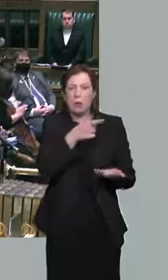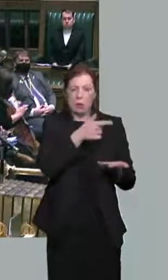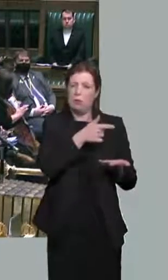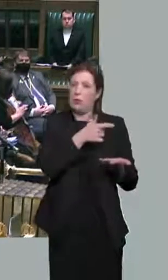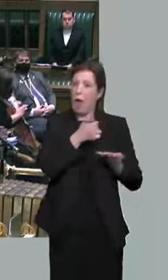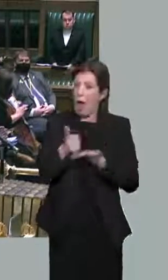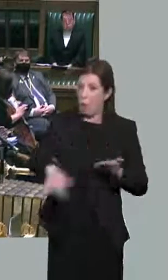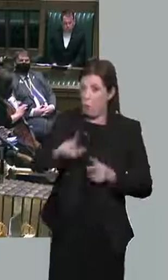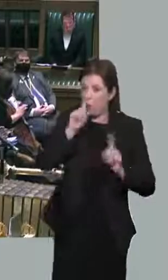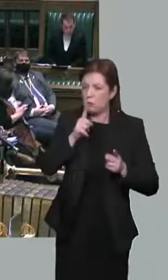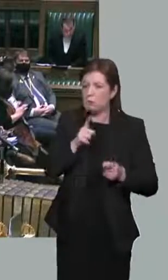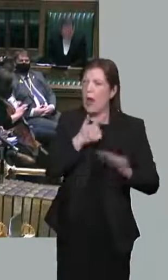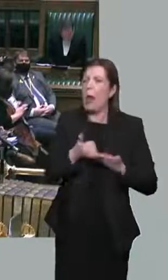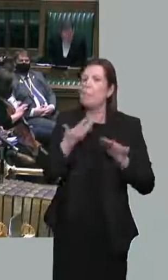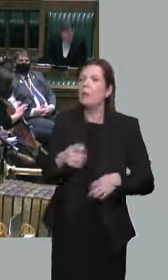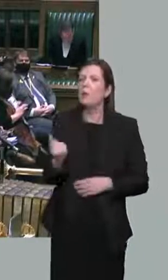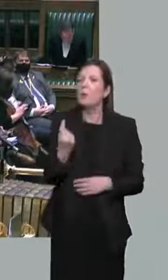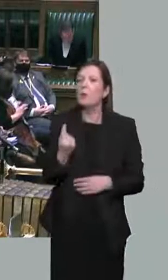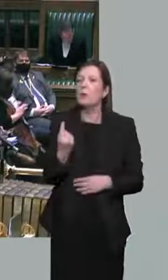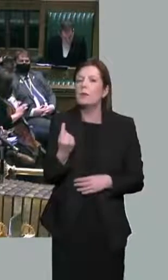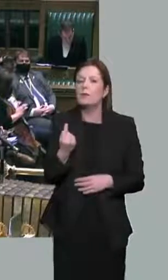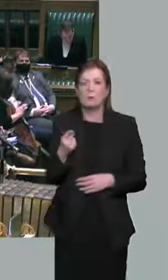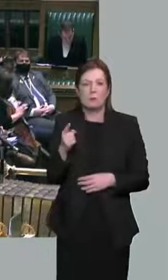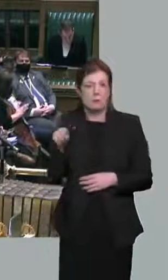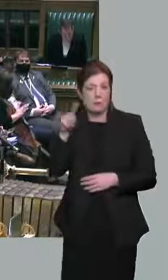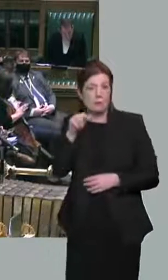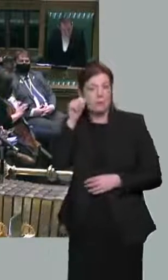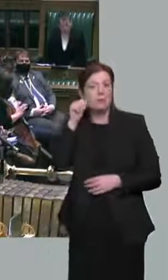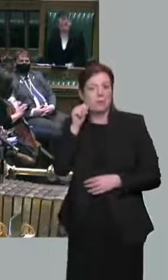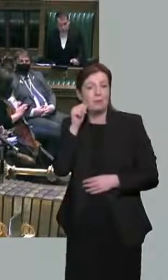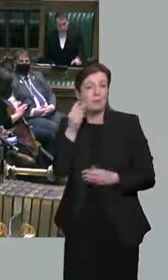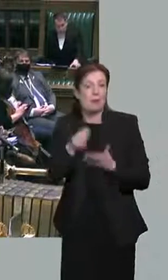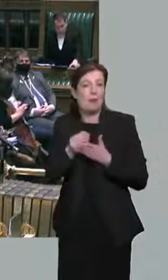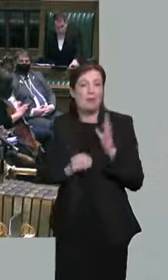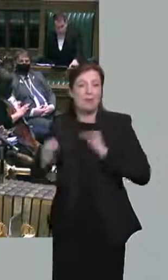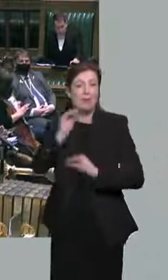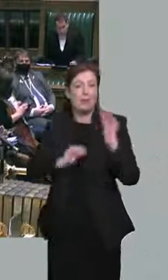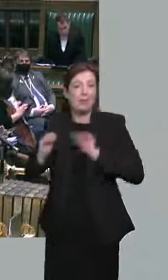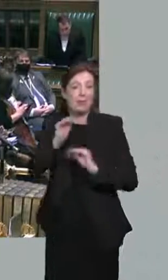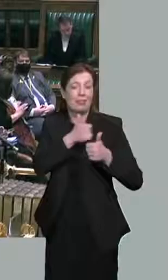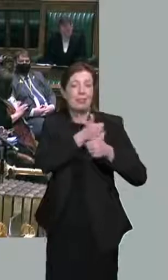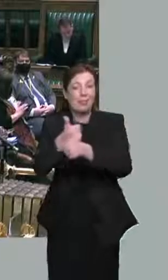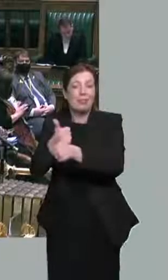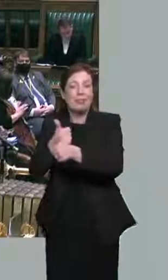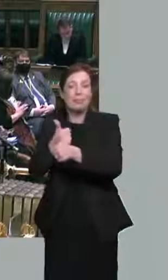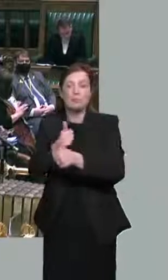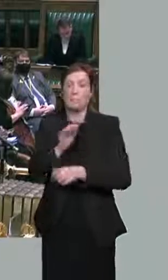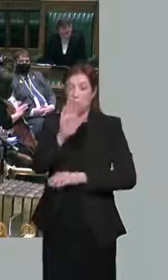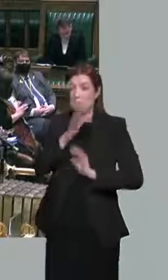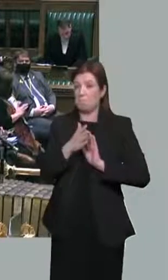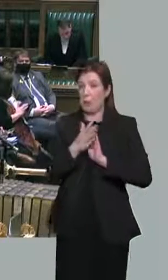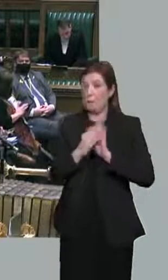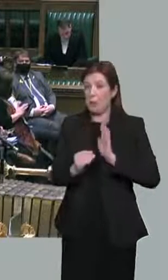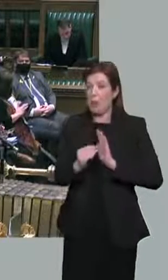helping out? Those who have been swindling the taxpayer. The Chancellor left open the vaults